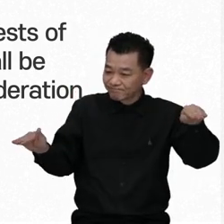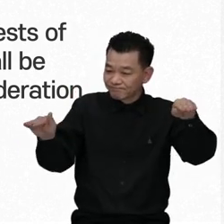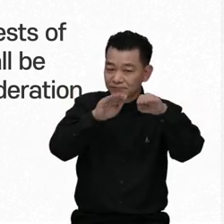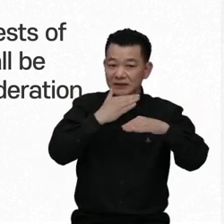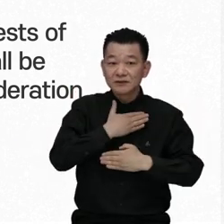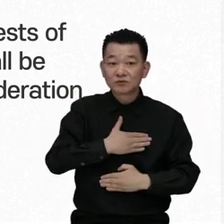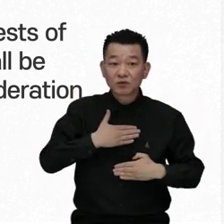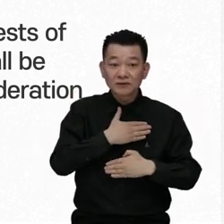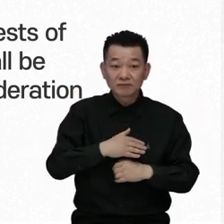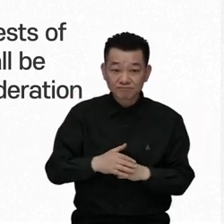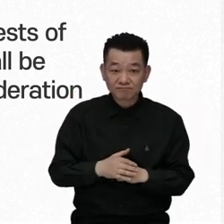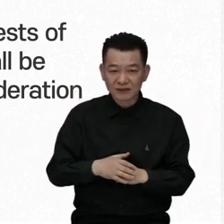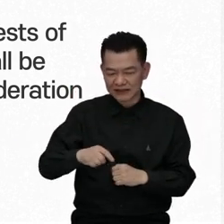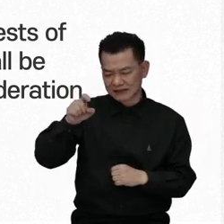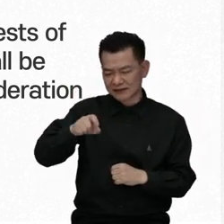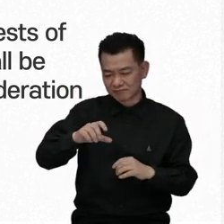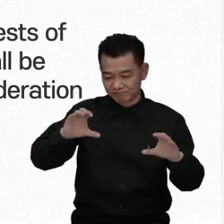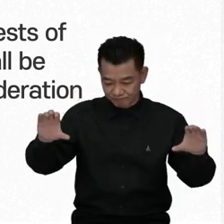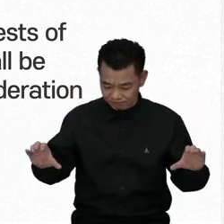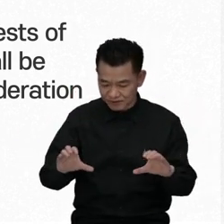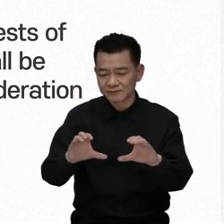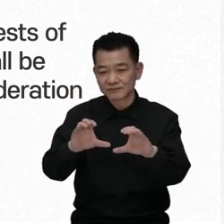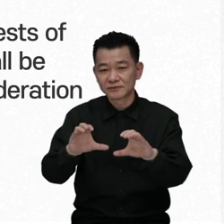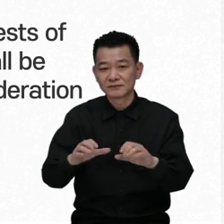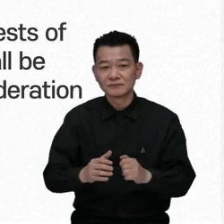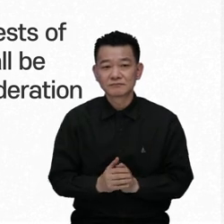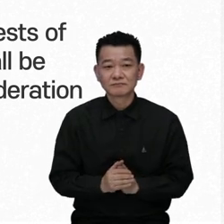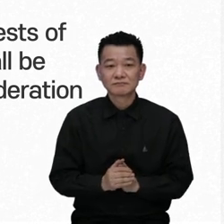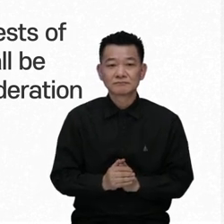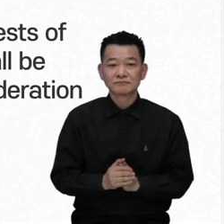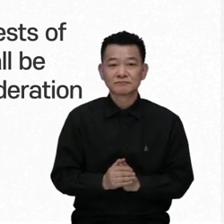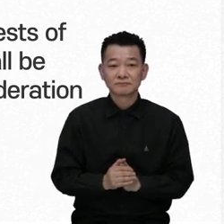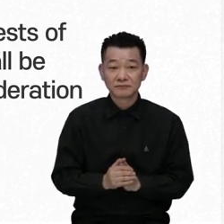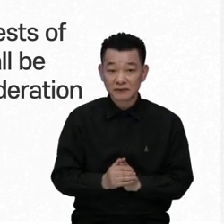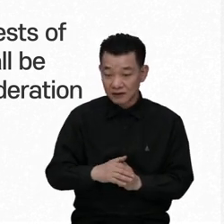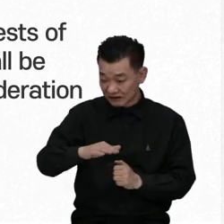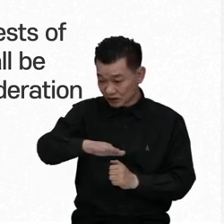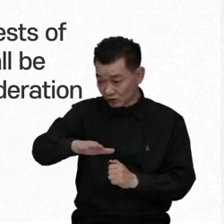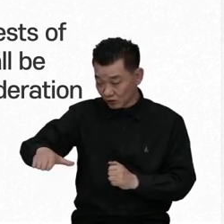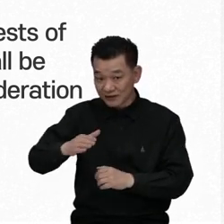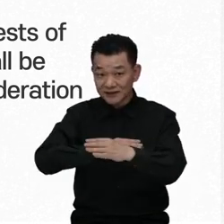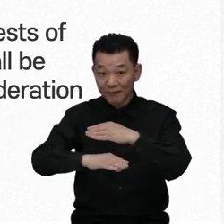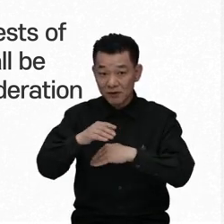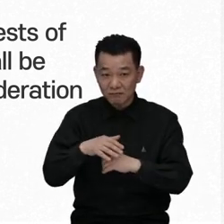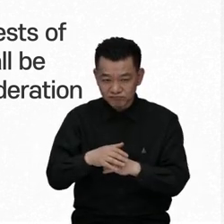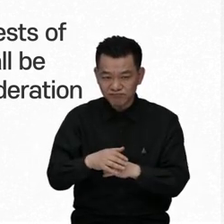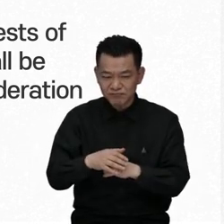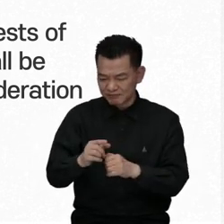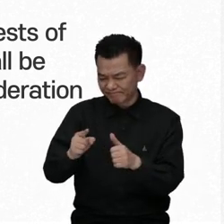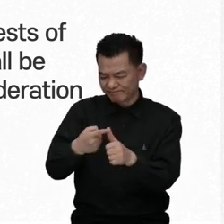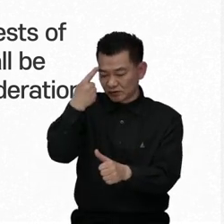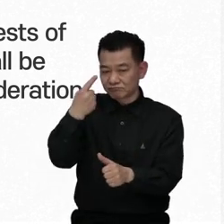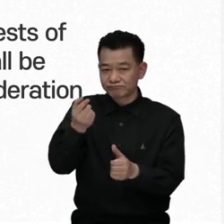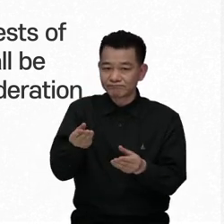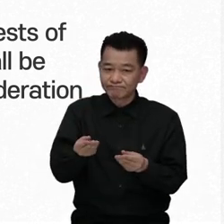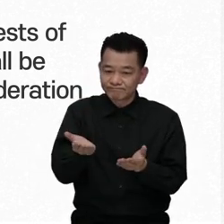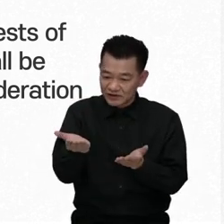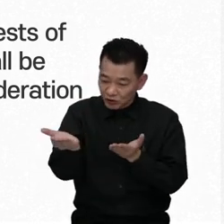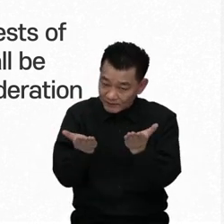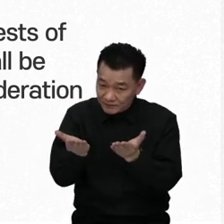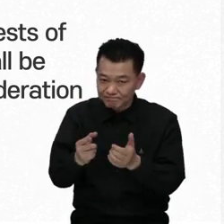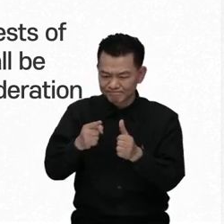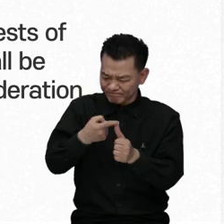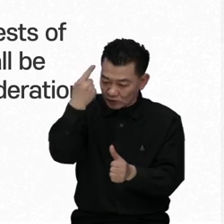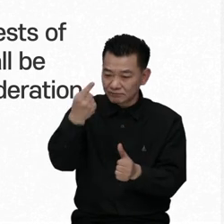basis with other children. In all actions concerning children with disabilities, the best interests of the